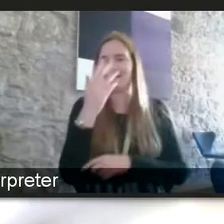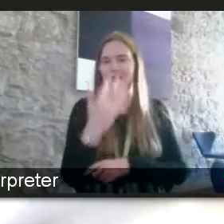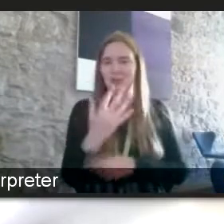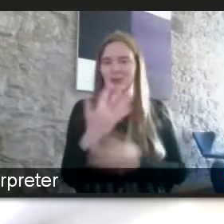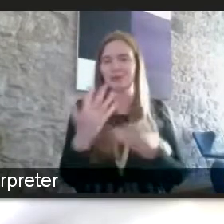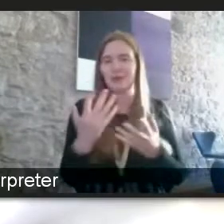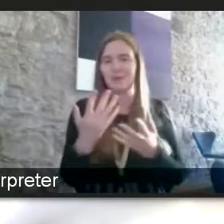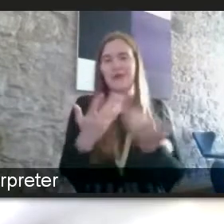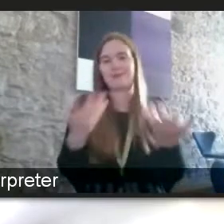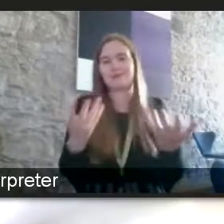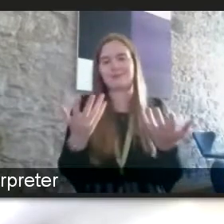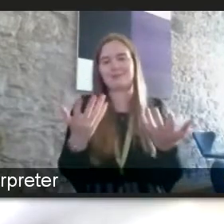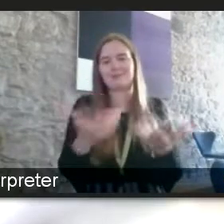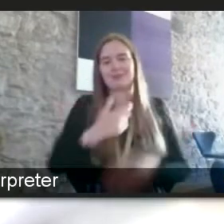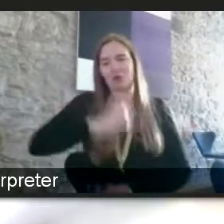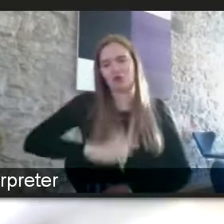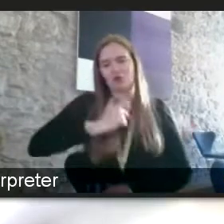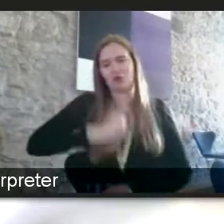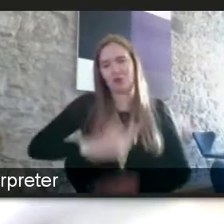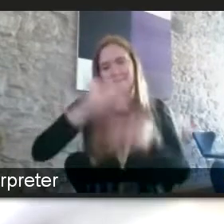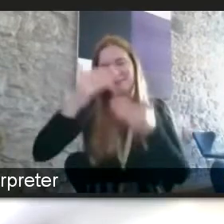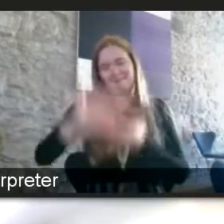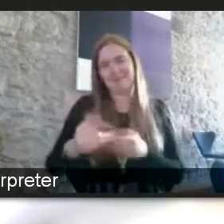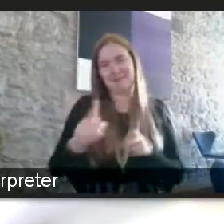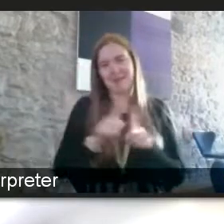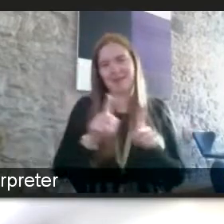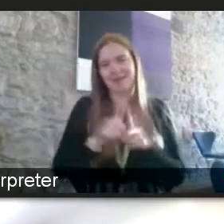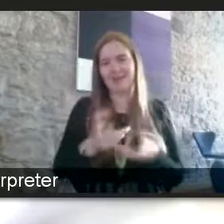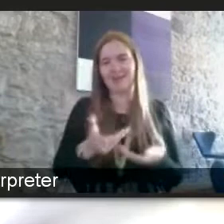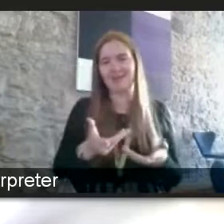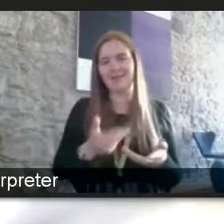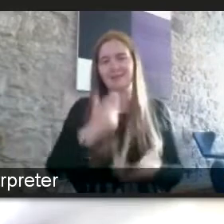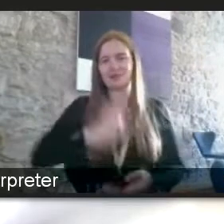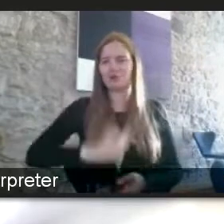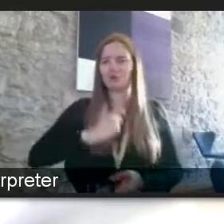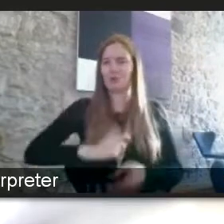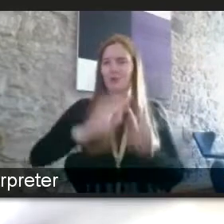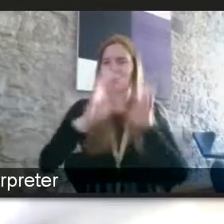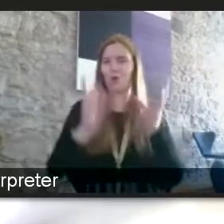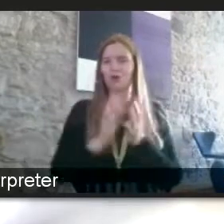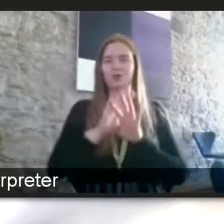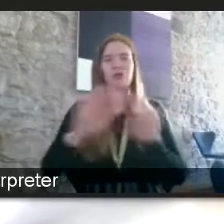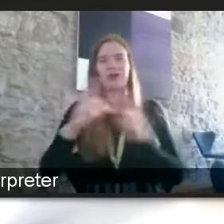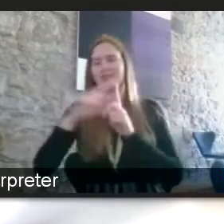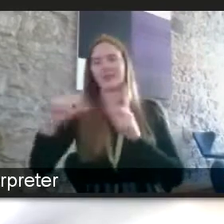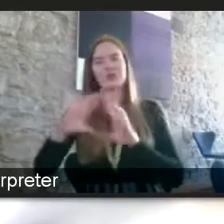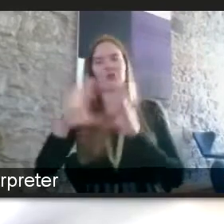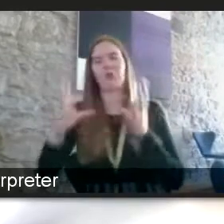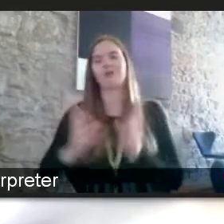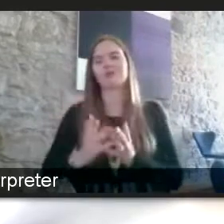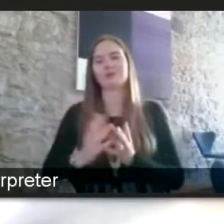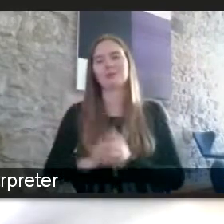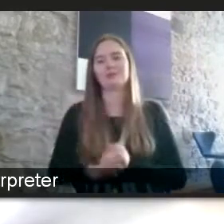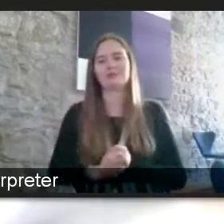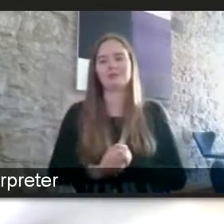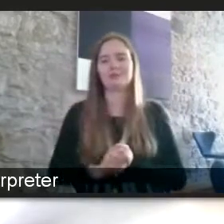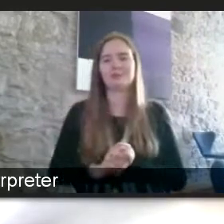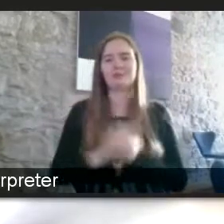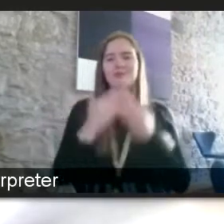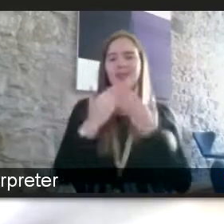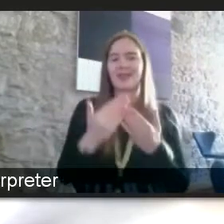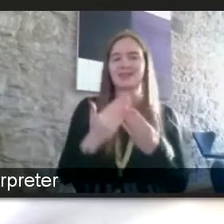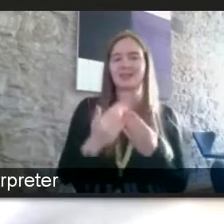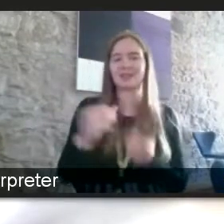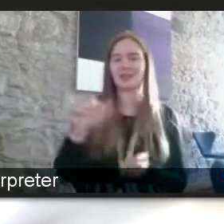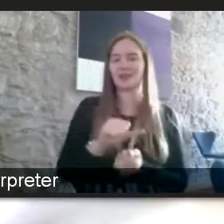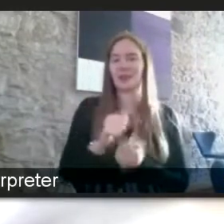come on it's a human period we're living through as well it's a human world not a digital world well thanks for that i'm sure we could have another